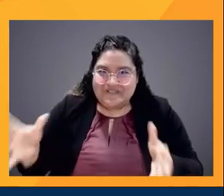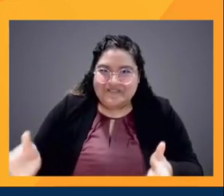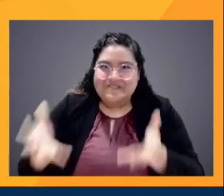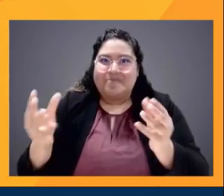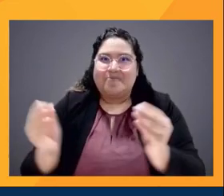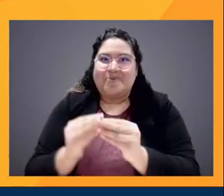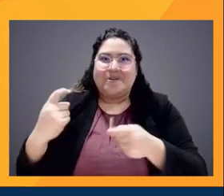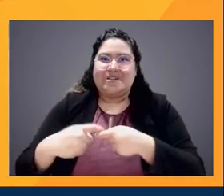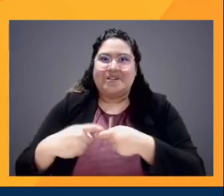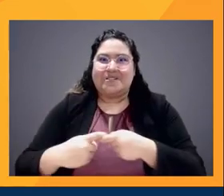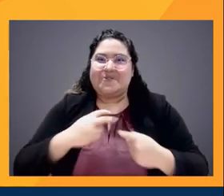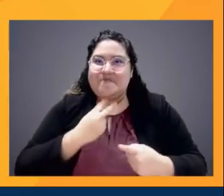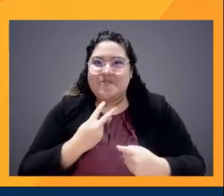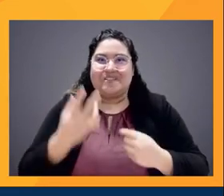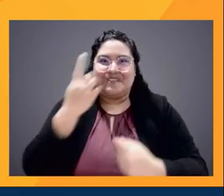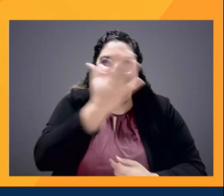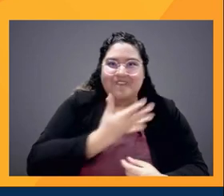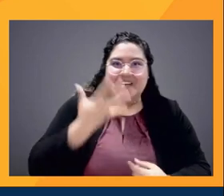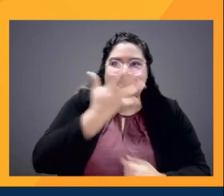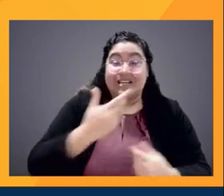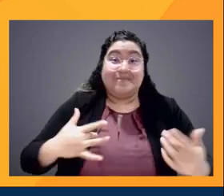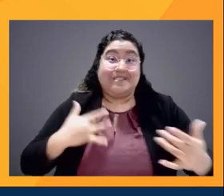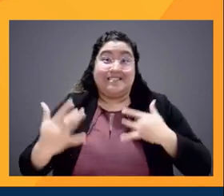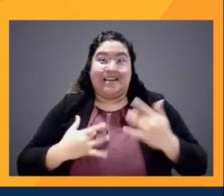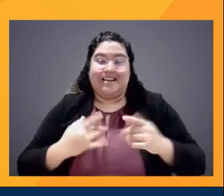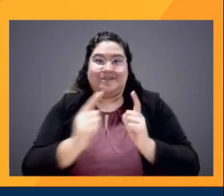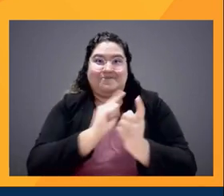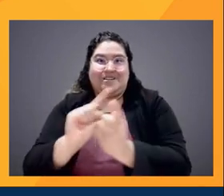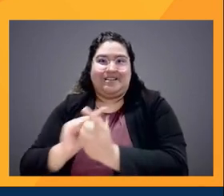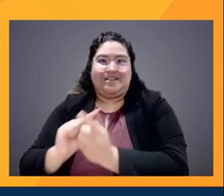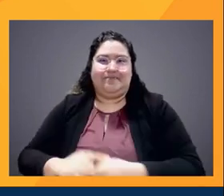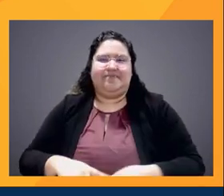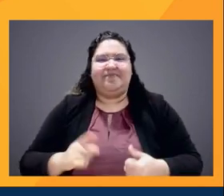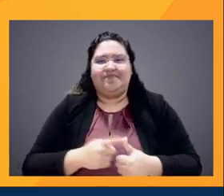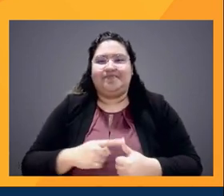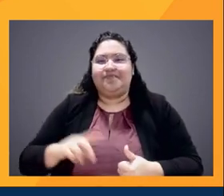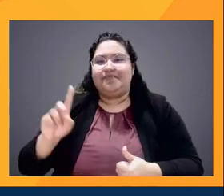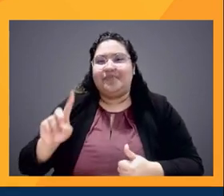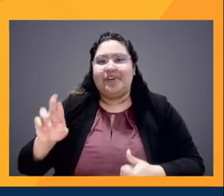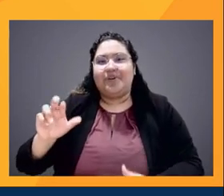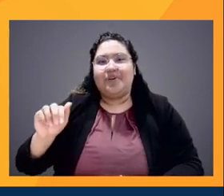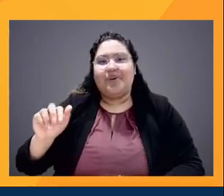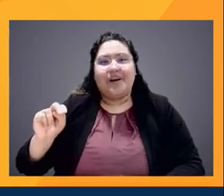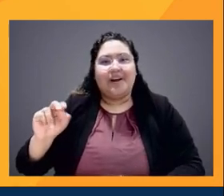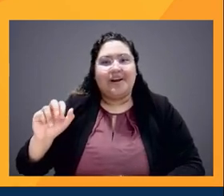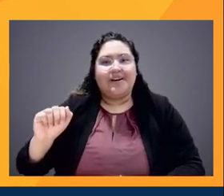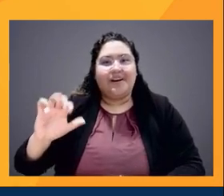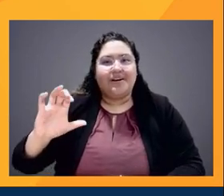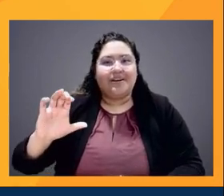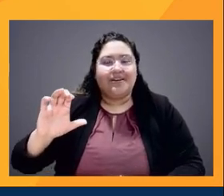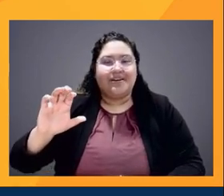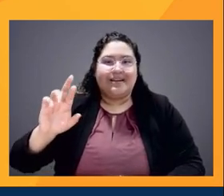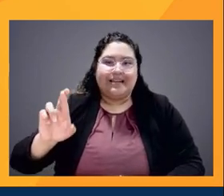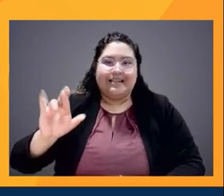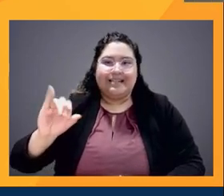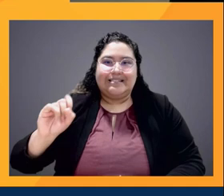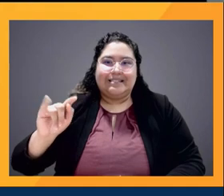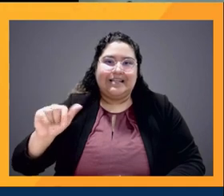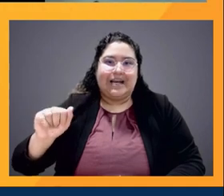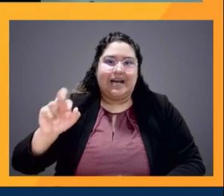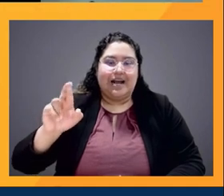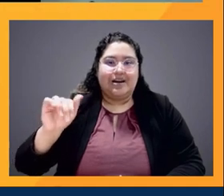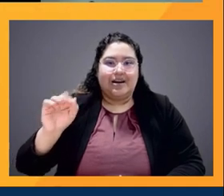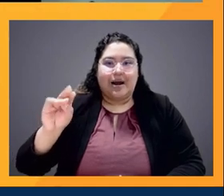to talk to them. Let's start with Dr. Anna Cristina Ramon. She is the Director of Research and Civic